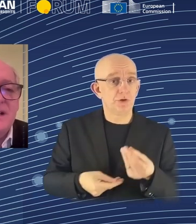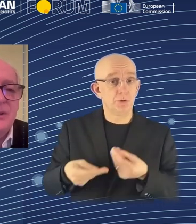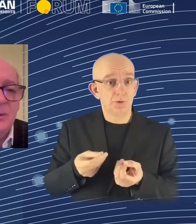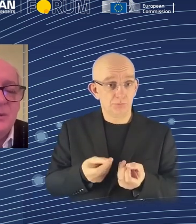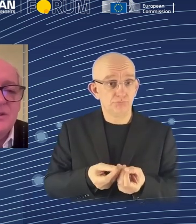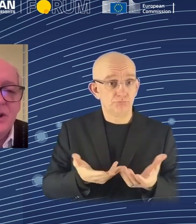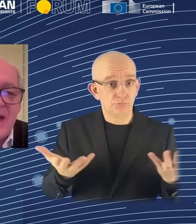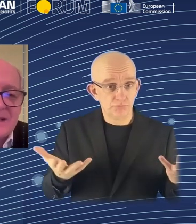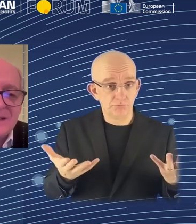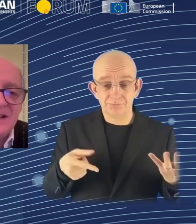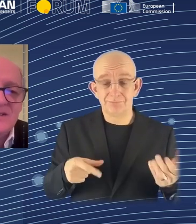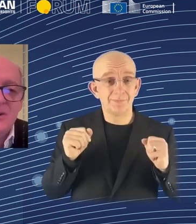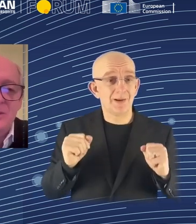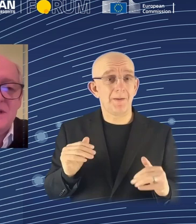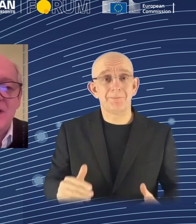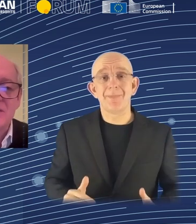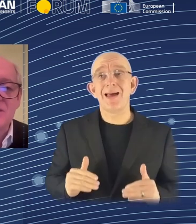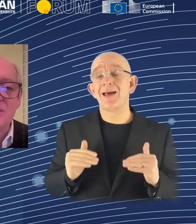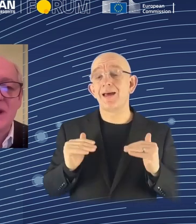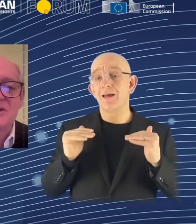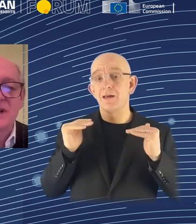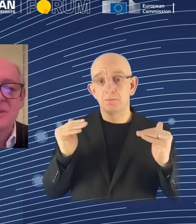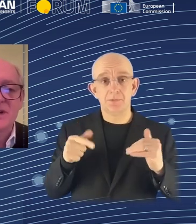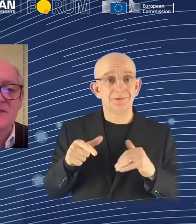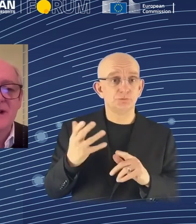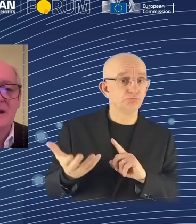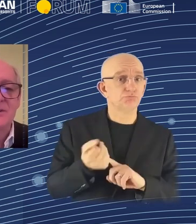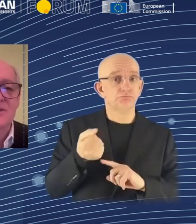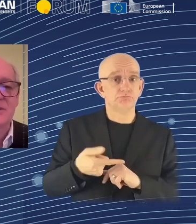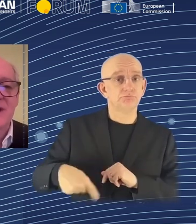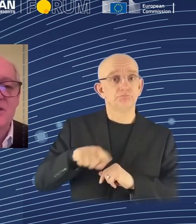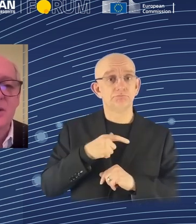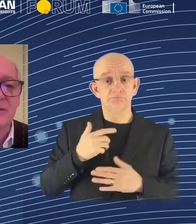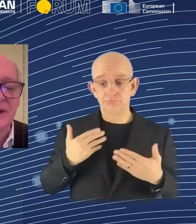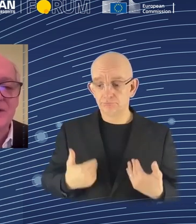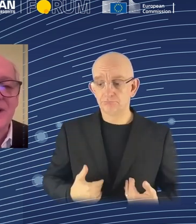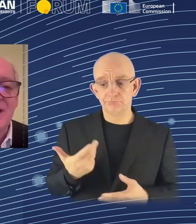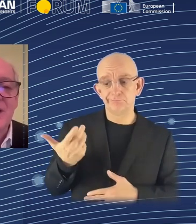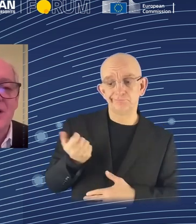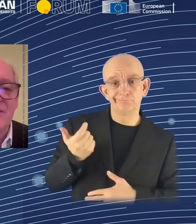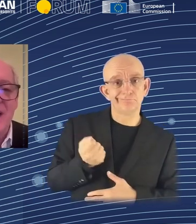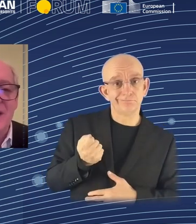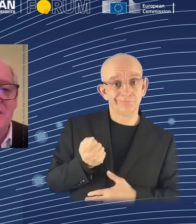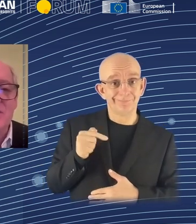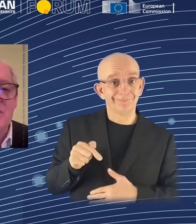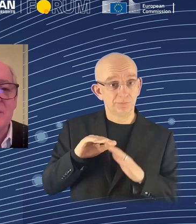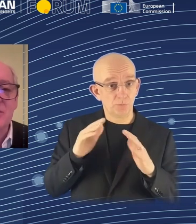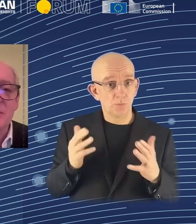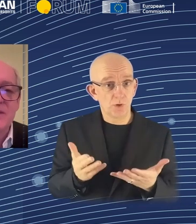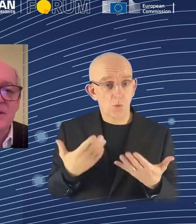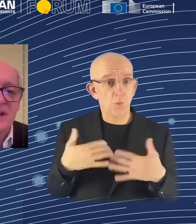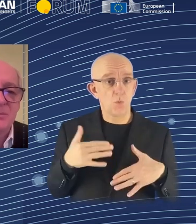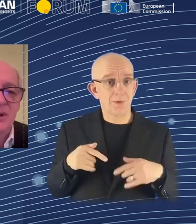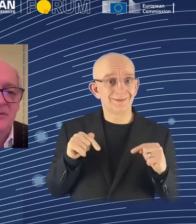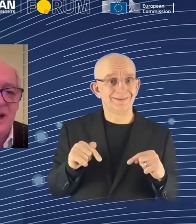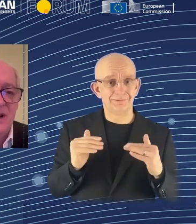If you turn that, as economists like to do, into a net present value, the sort of cash equivalent of that income stream, it would